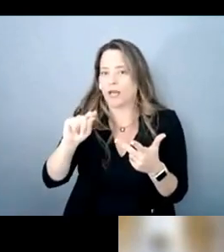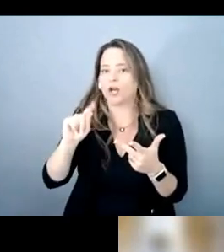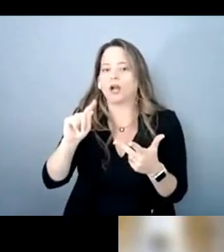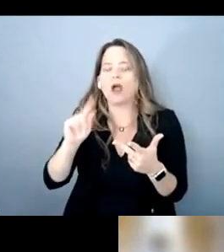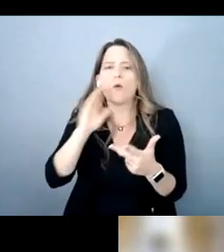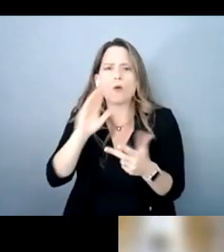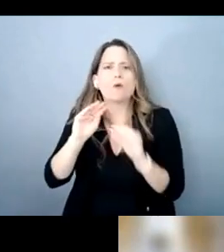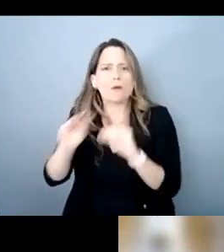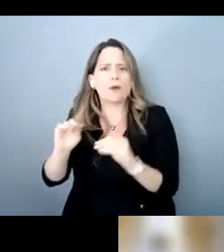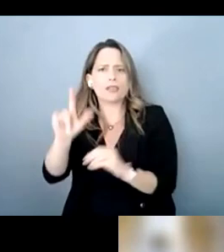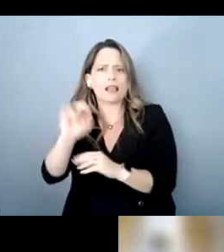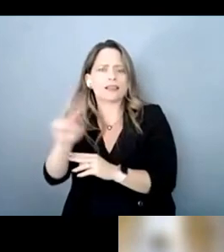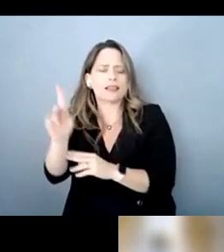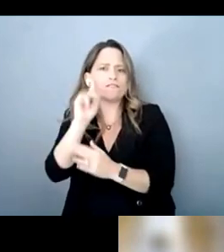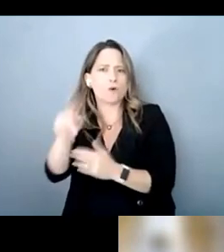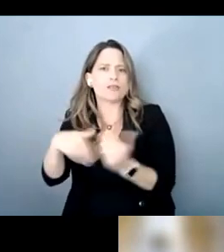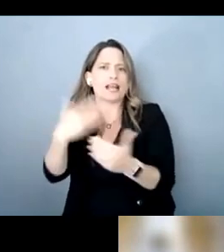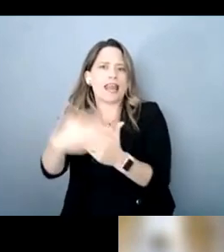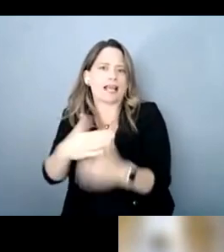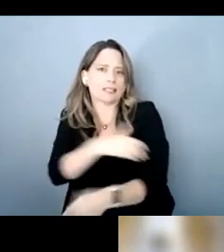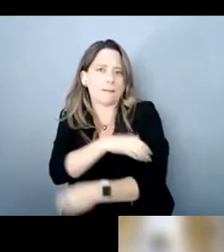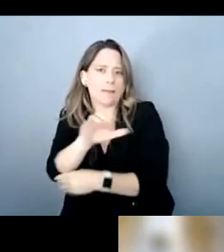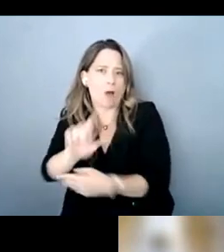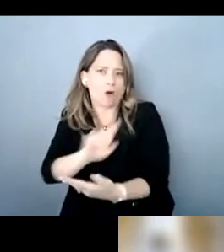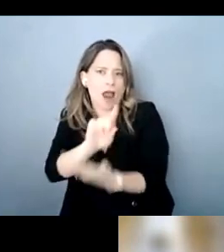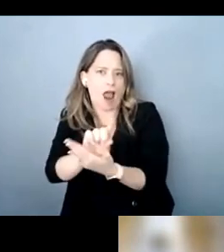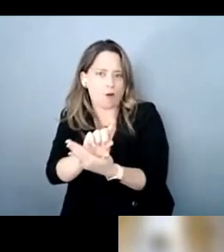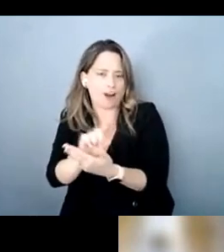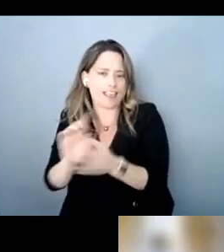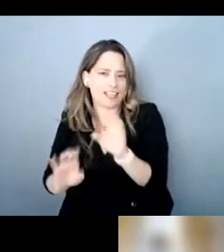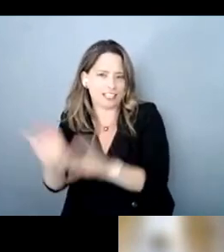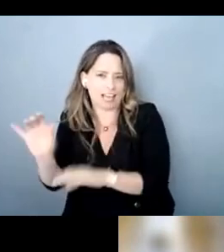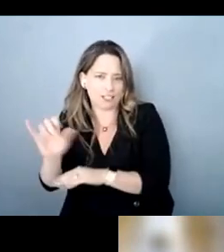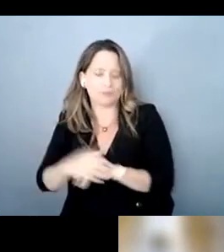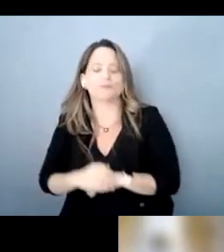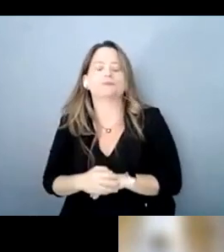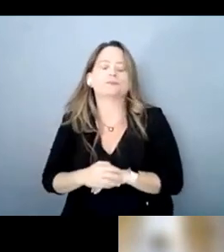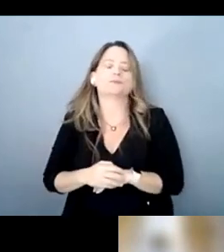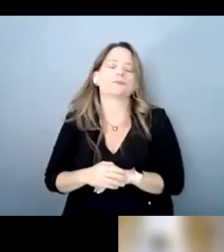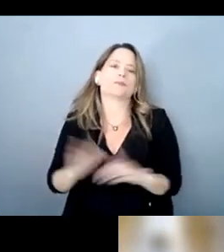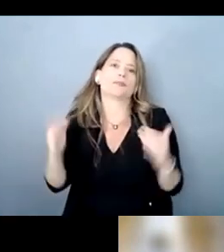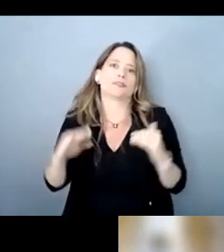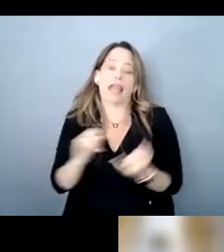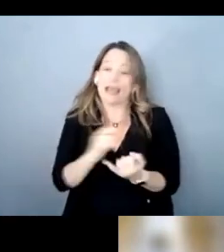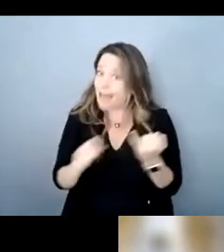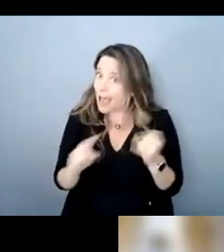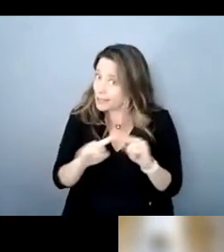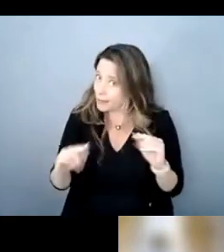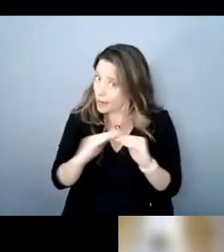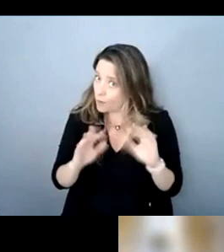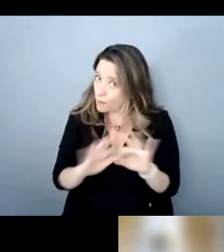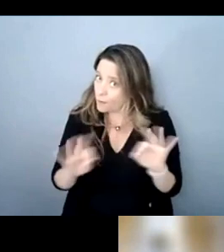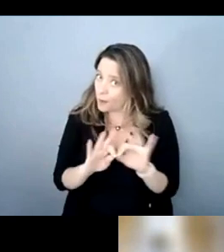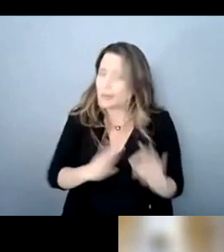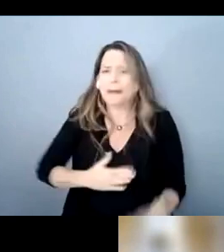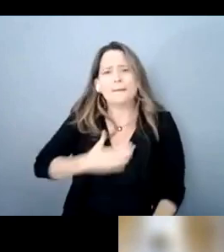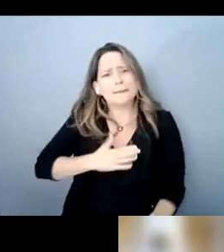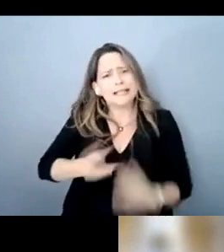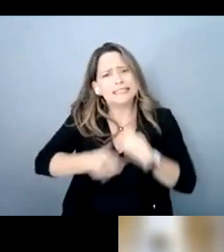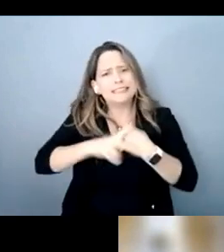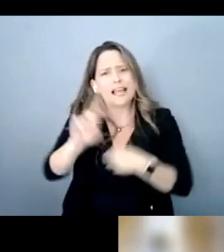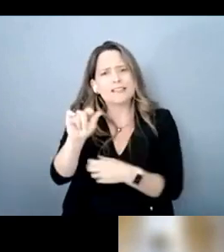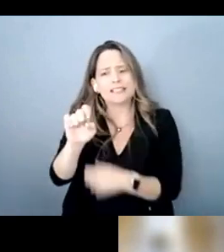lastly but seriously most importantly please save the date august